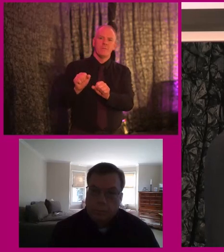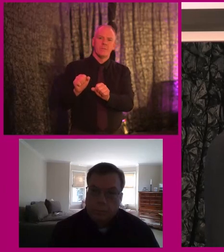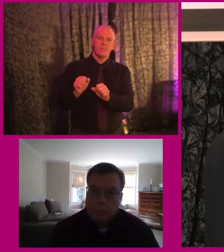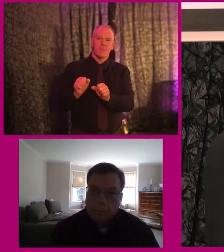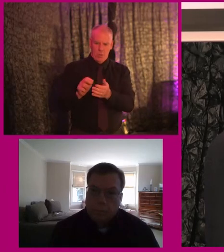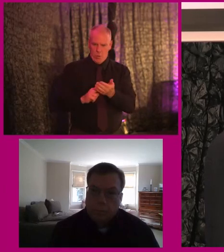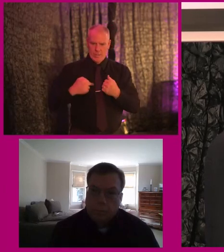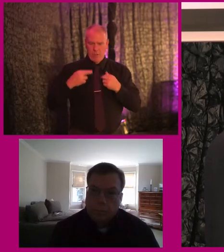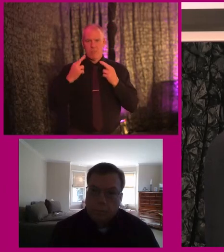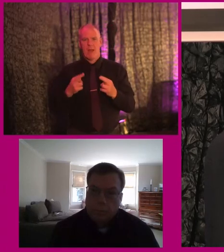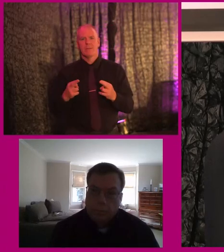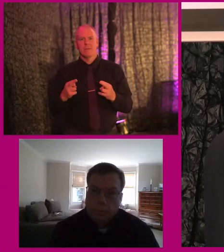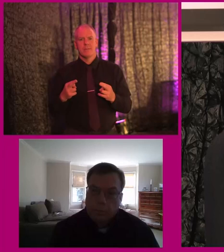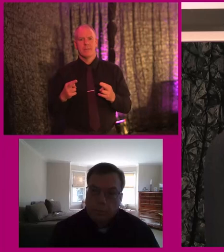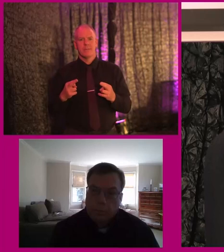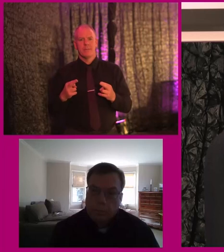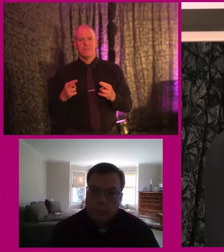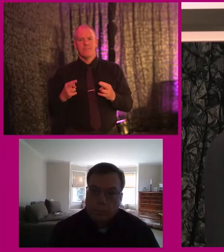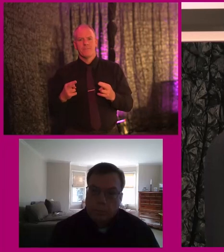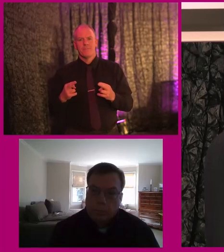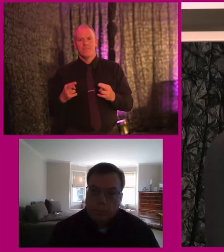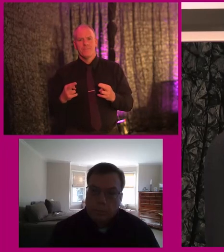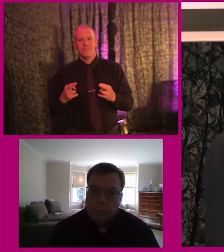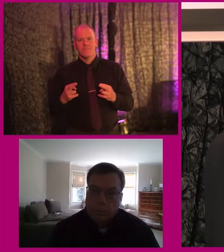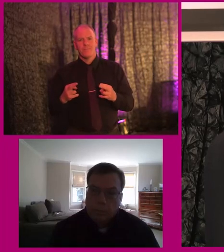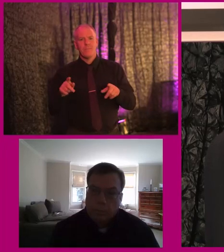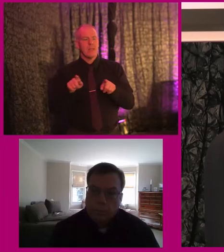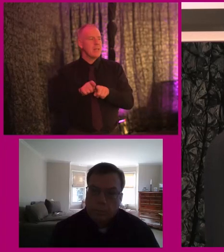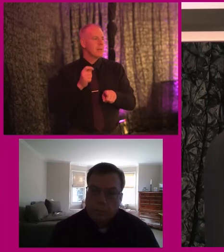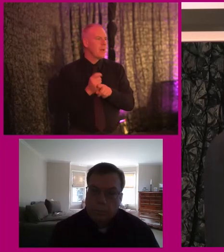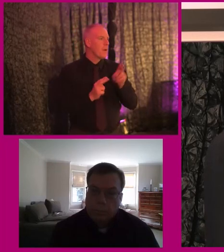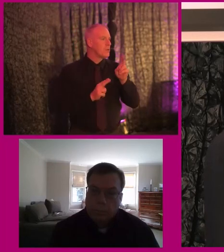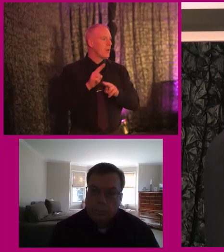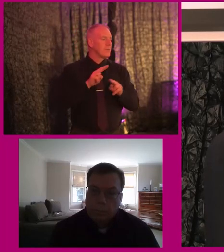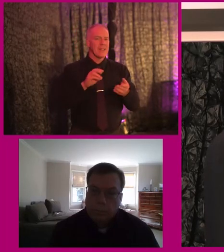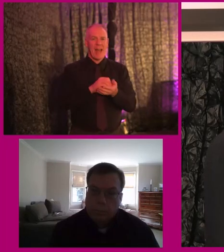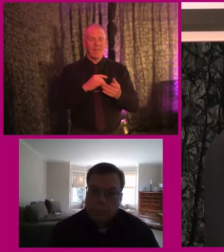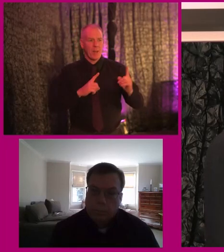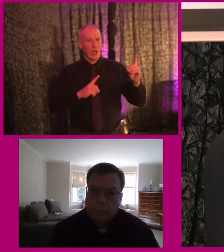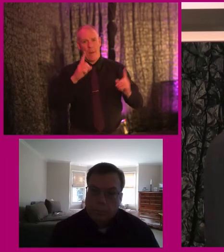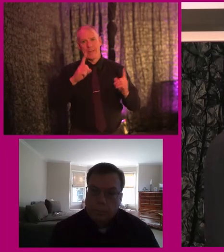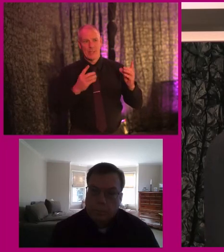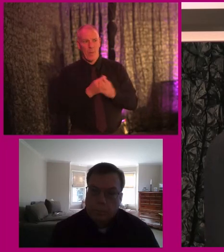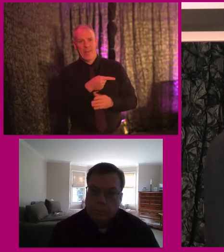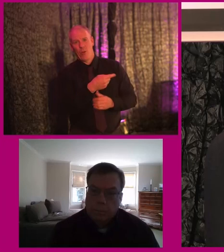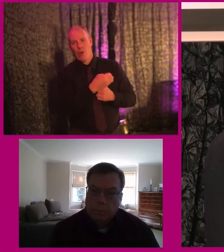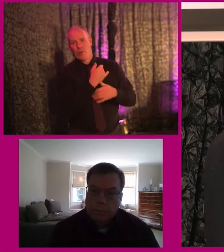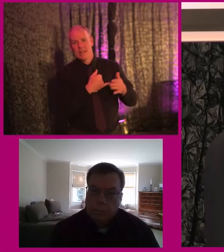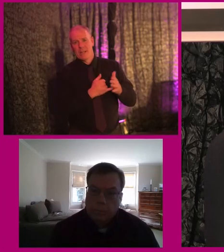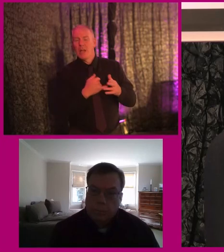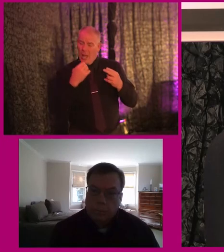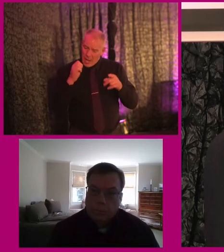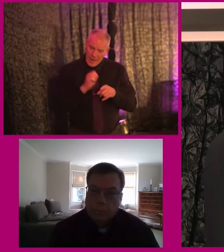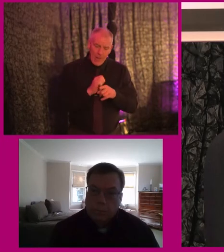exercise our rights. And we really shouldn't have to be competing. There is enough space for